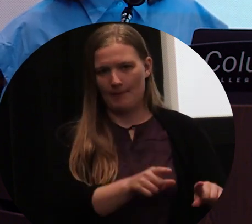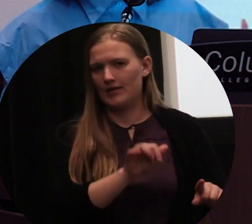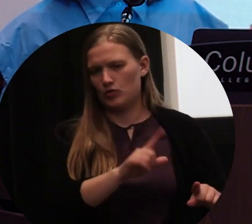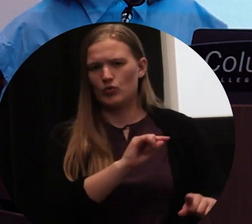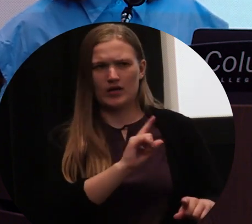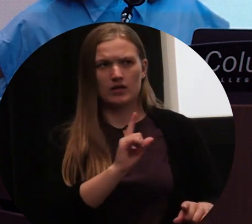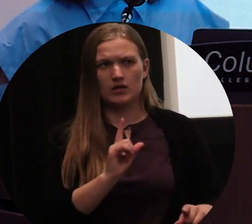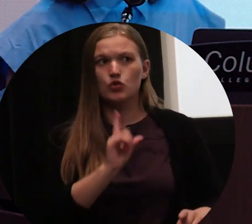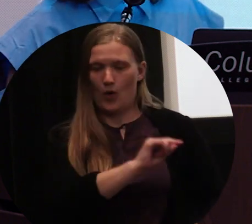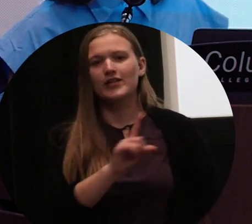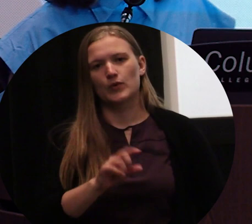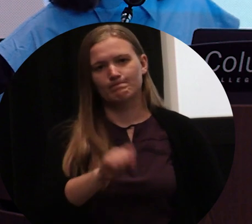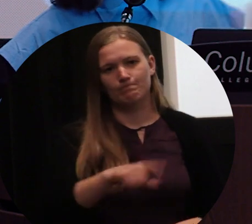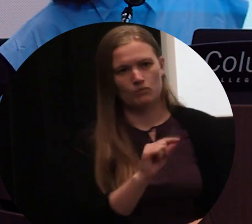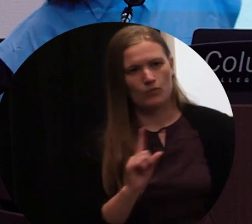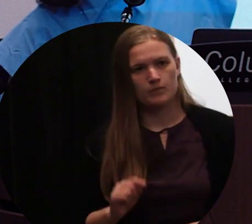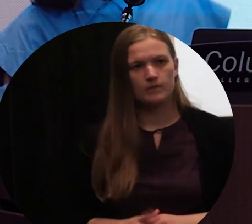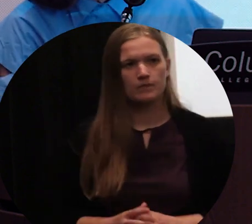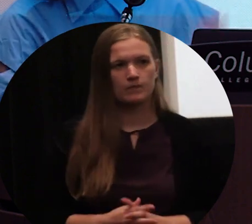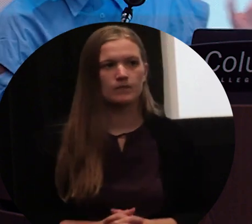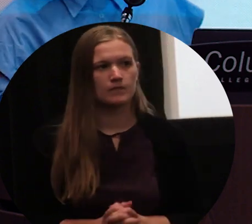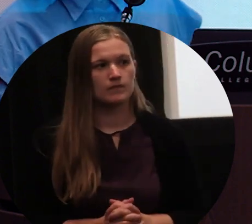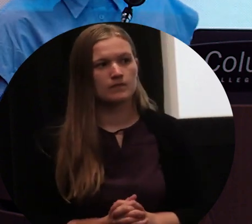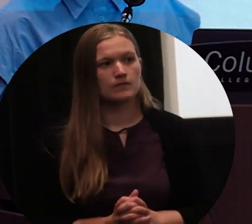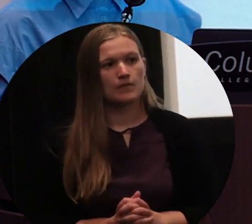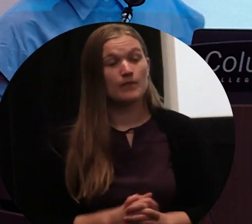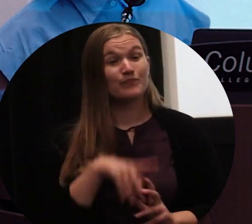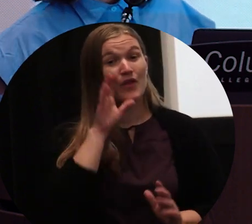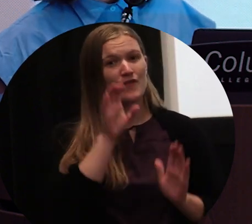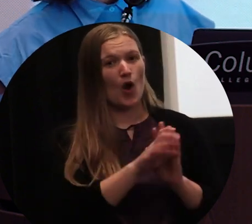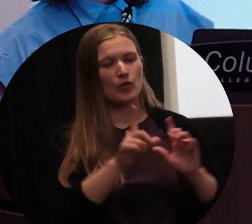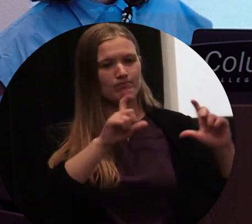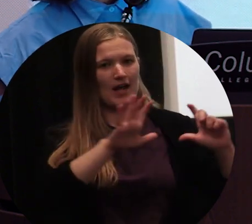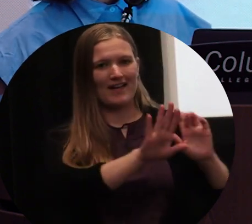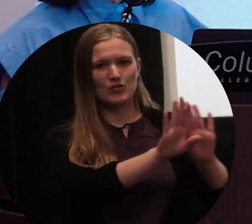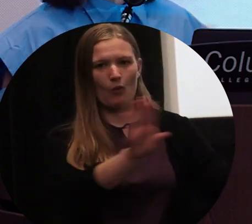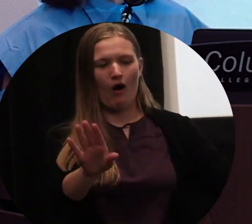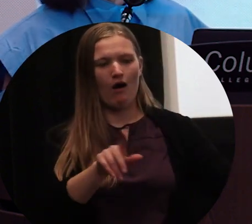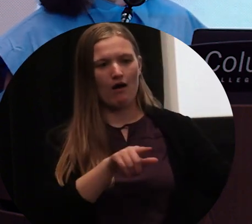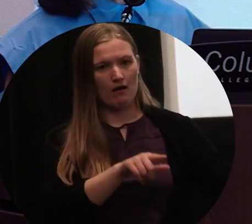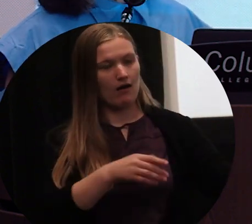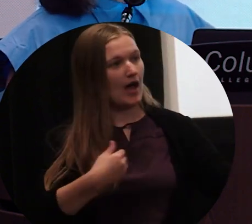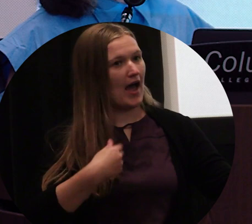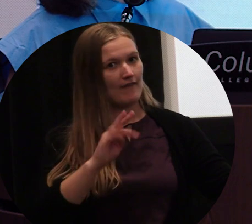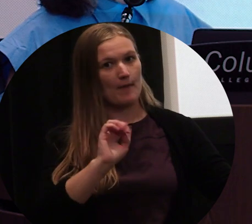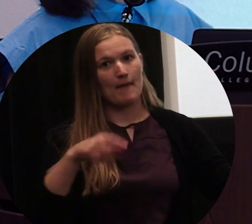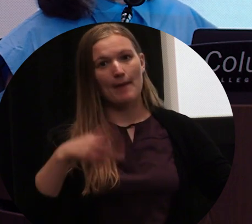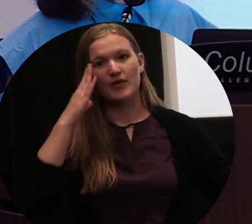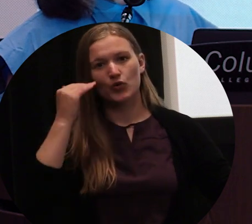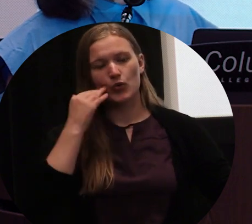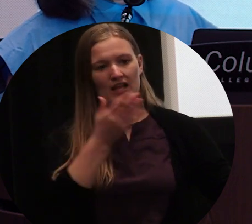Yeah, it was 2020. And so this is the photograph that I took of his wall space, which has a map of